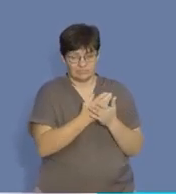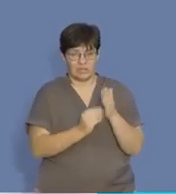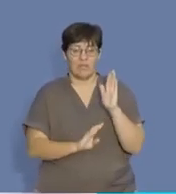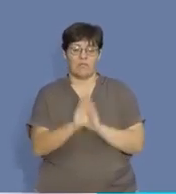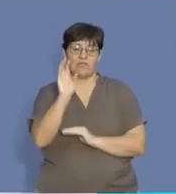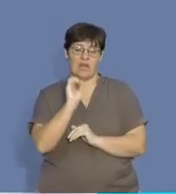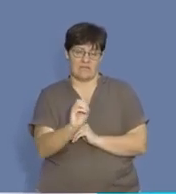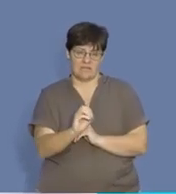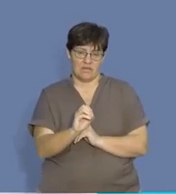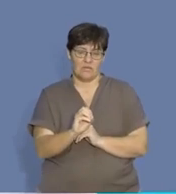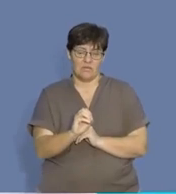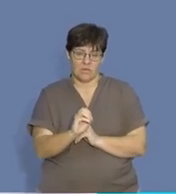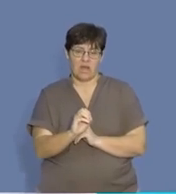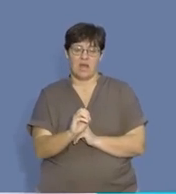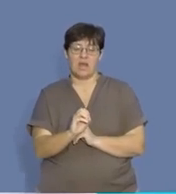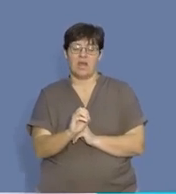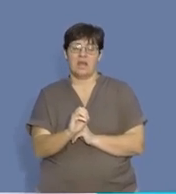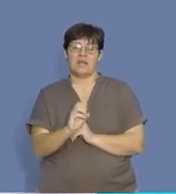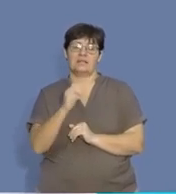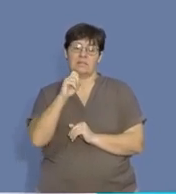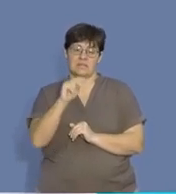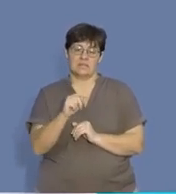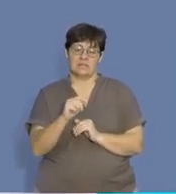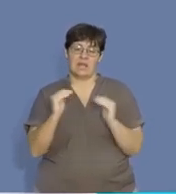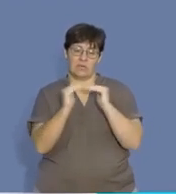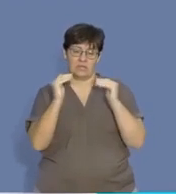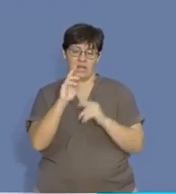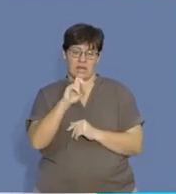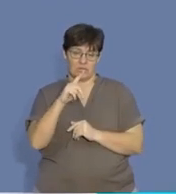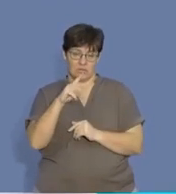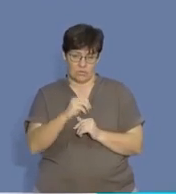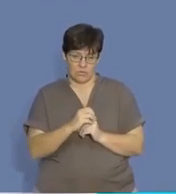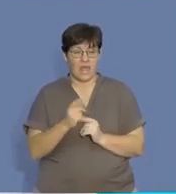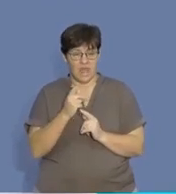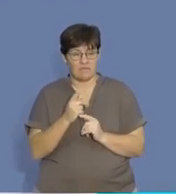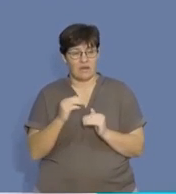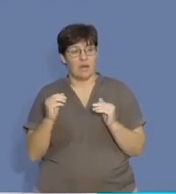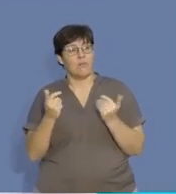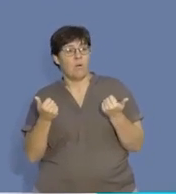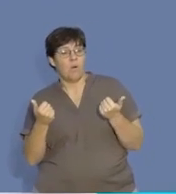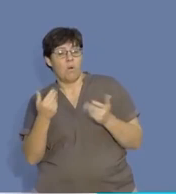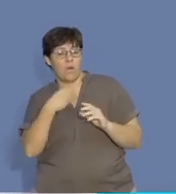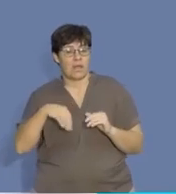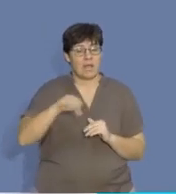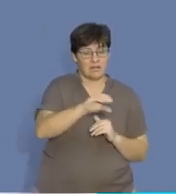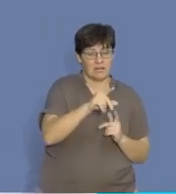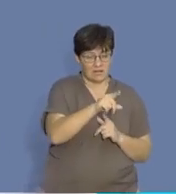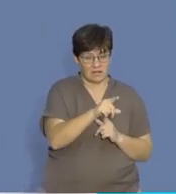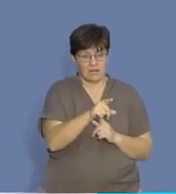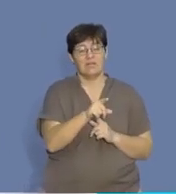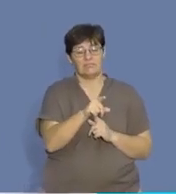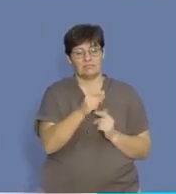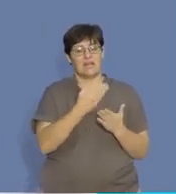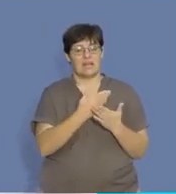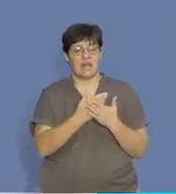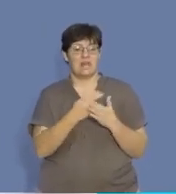there would be an improvement in the debt equity ratio. If the partners invested more capital into the